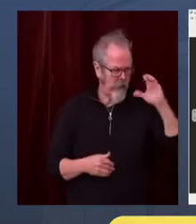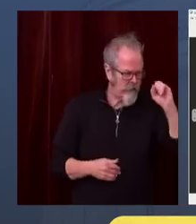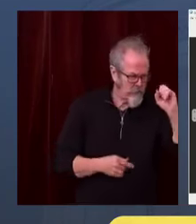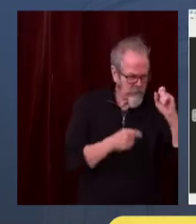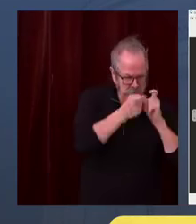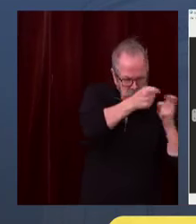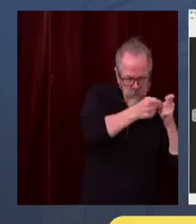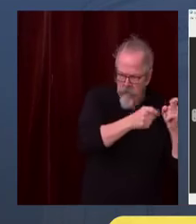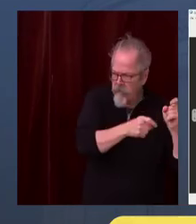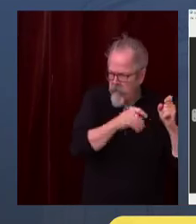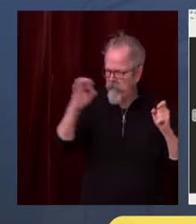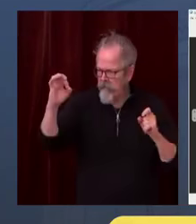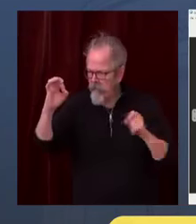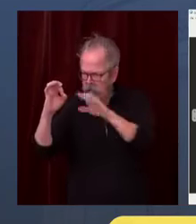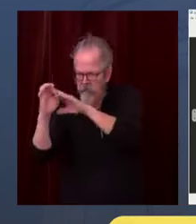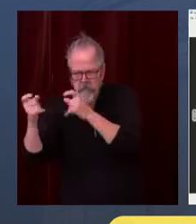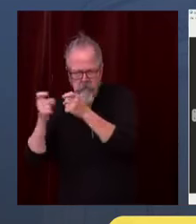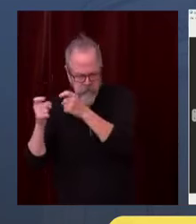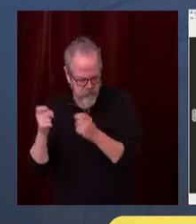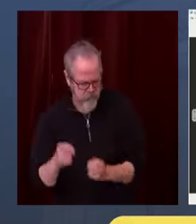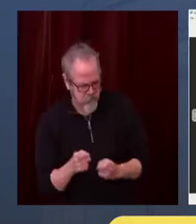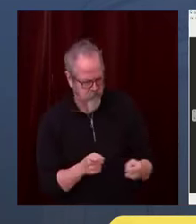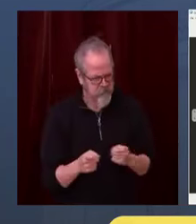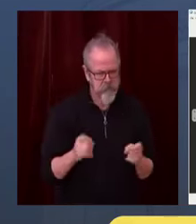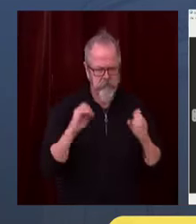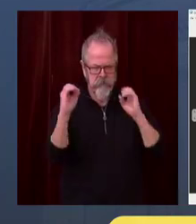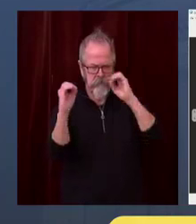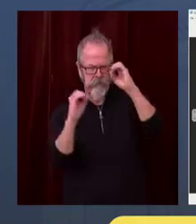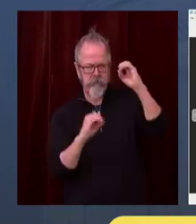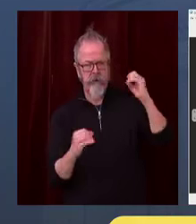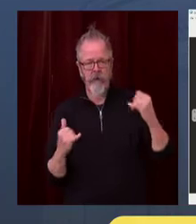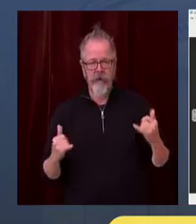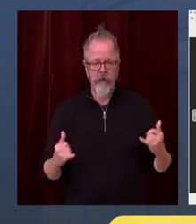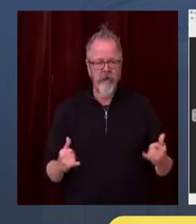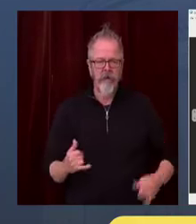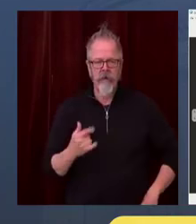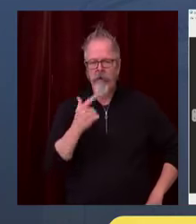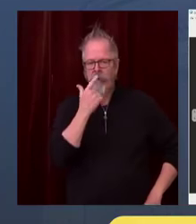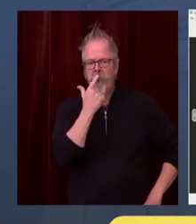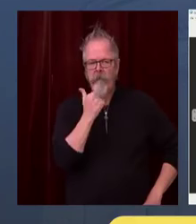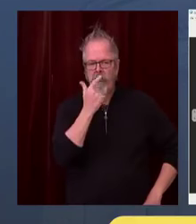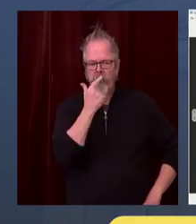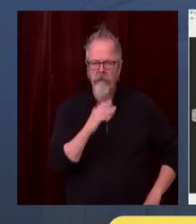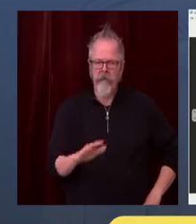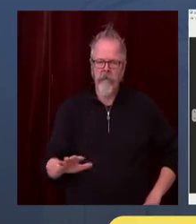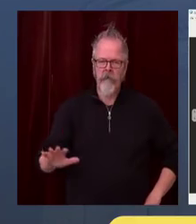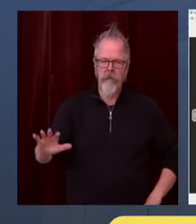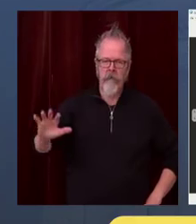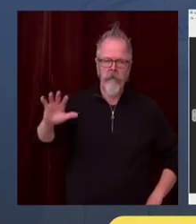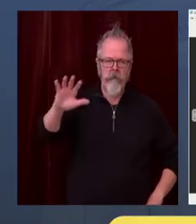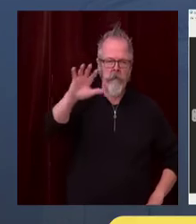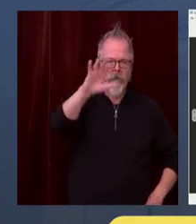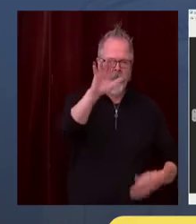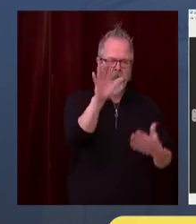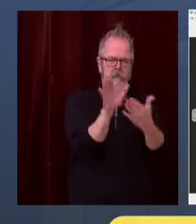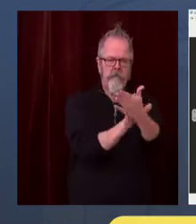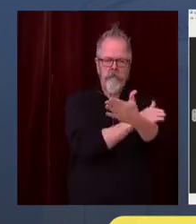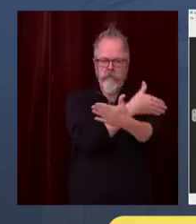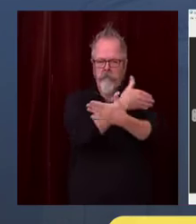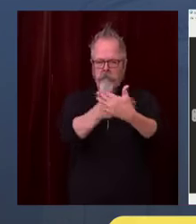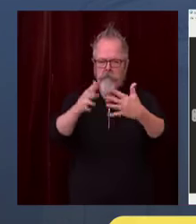diffuse and changing very rapidly. And the rapidity of this thing is stunning to me. Look, I study this, you know,